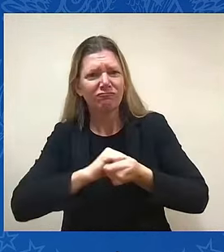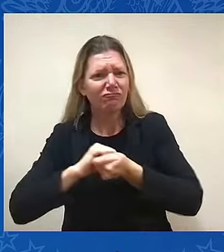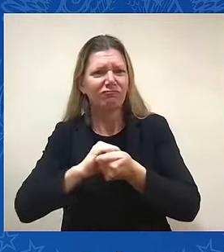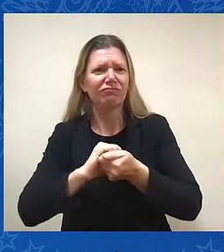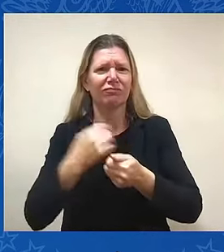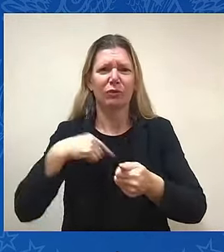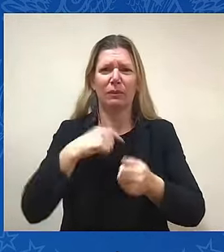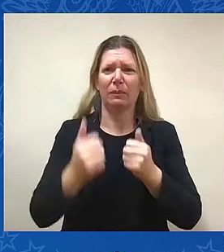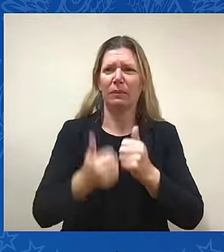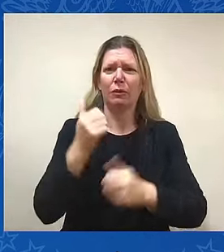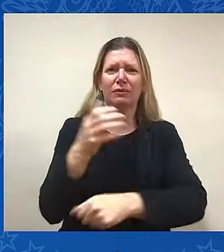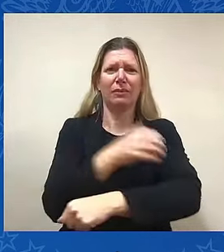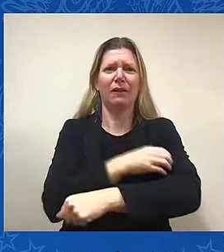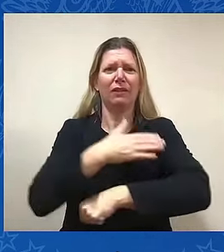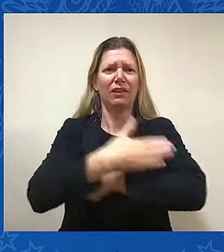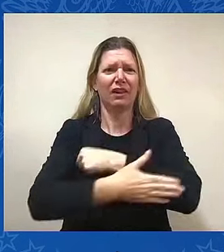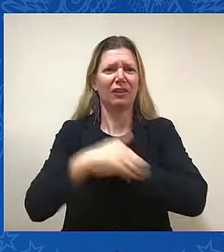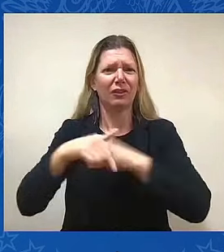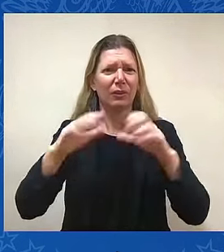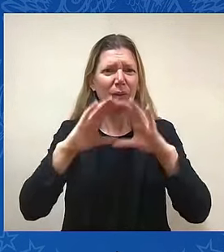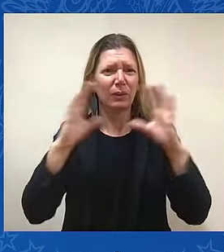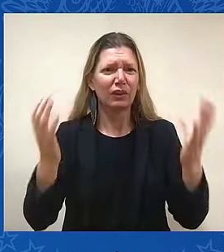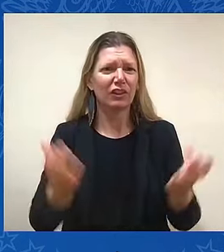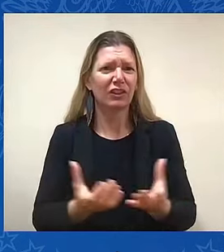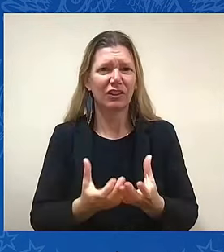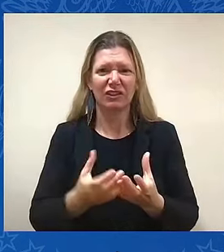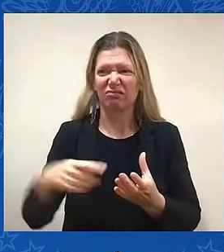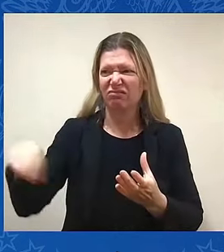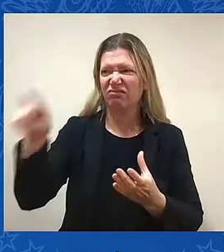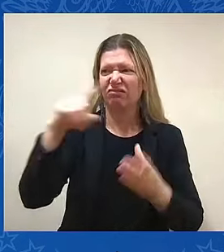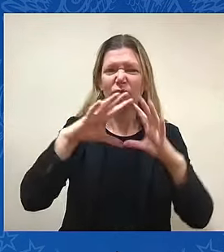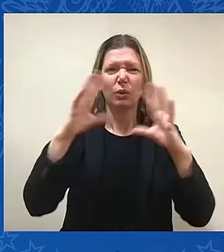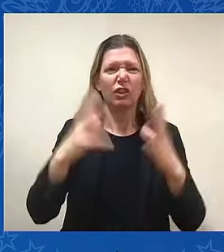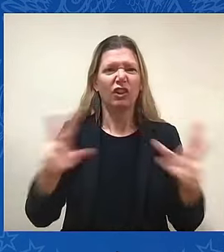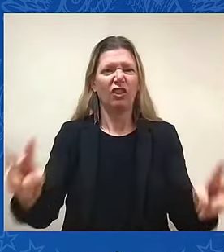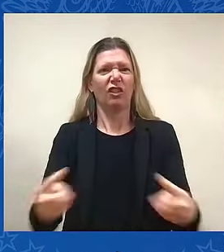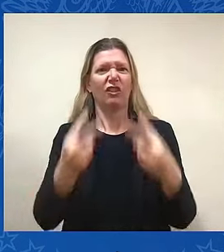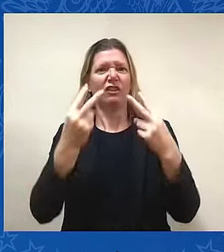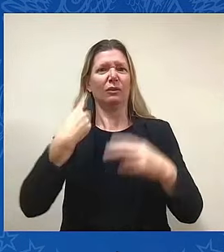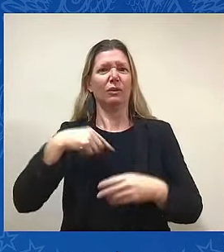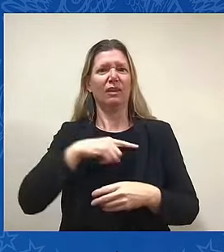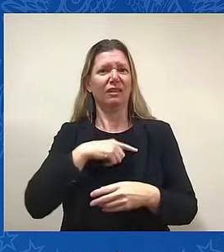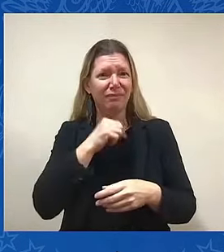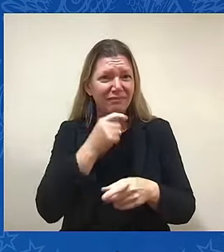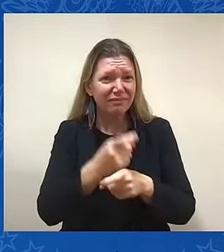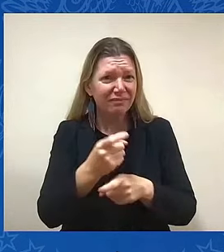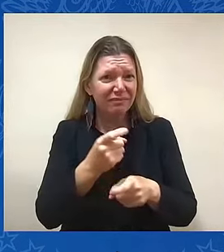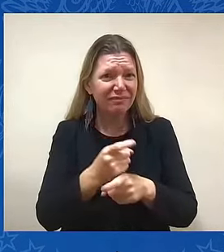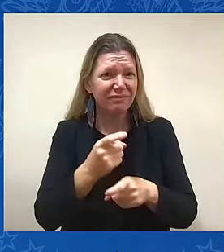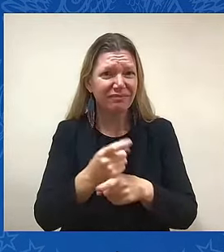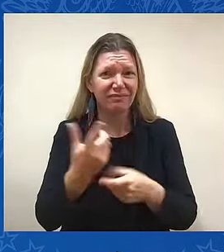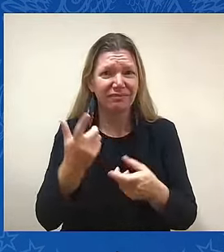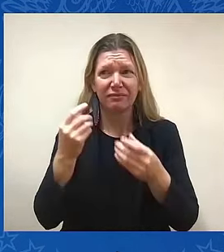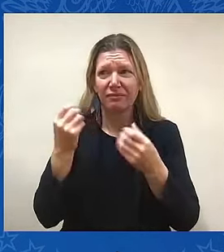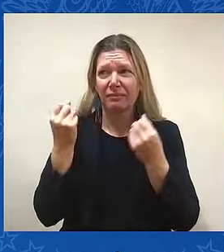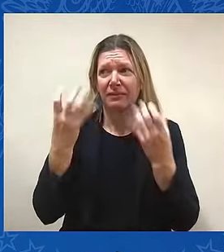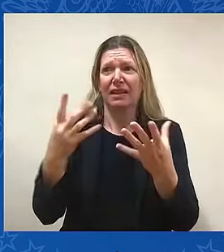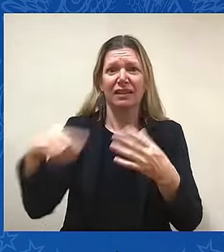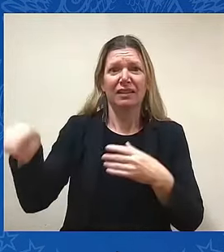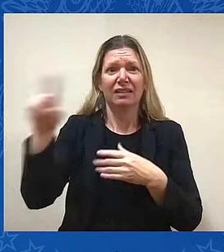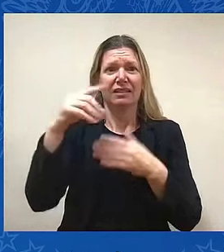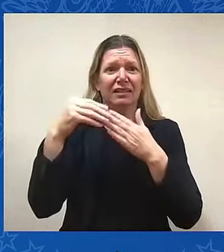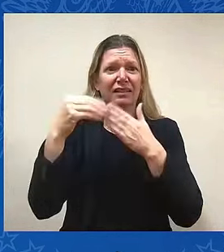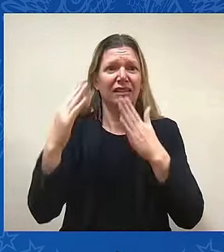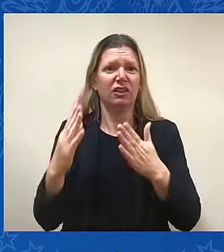well. I've been doing this a long time. And they look to us, the United States, for leadership. Or ask yourself the rhetorical